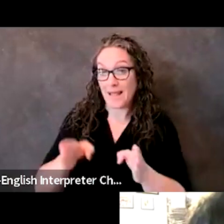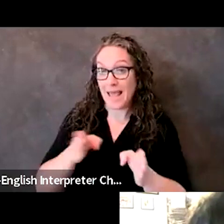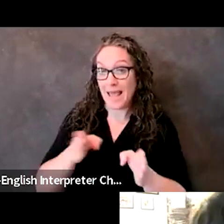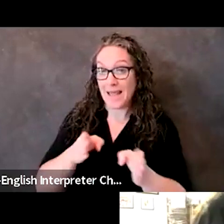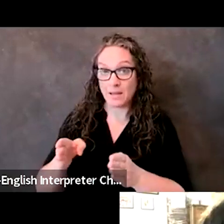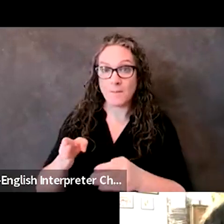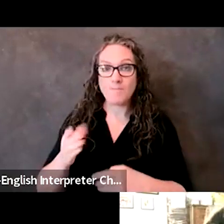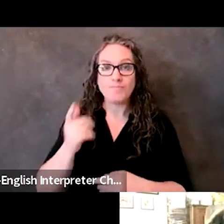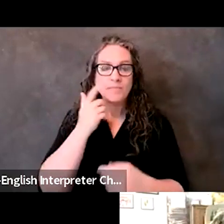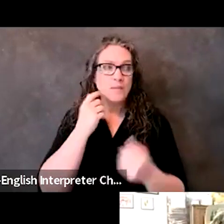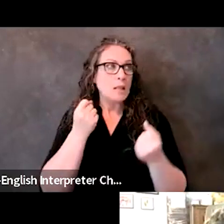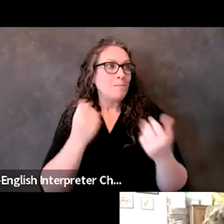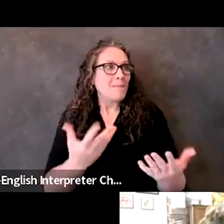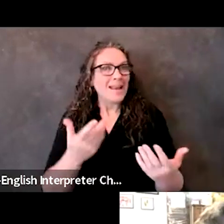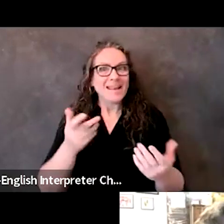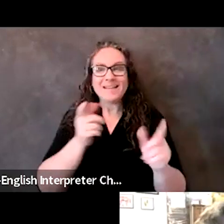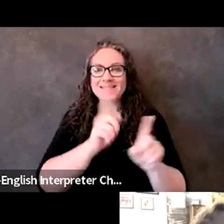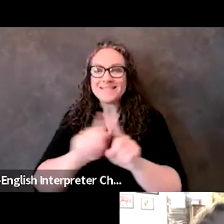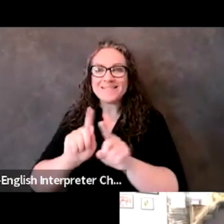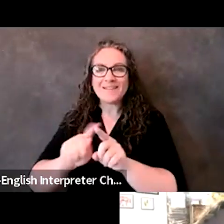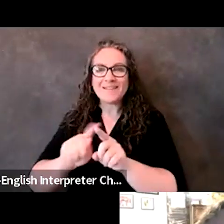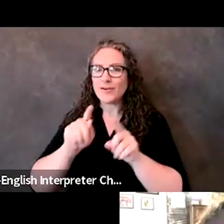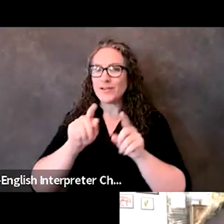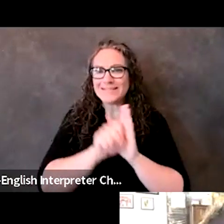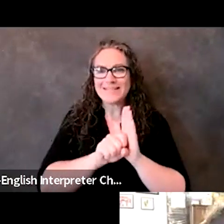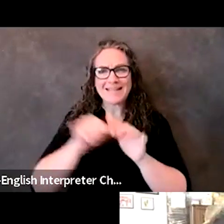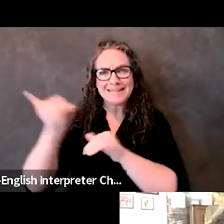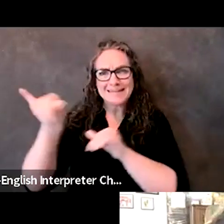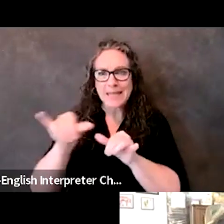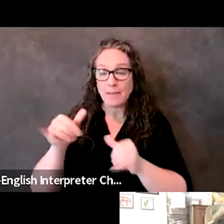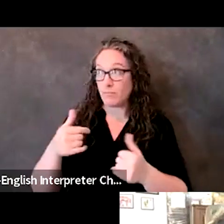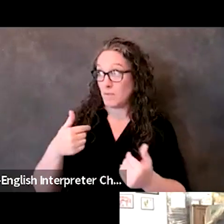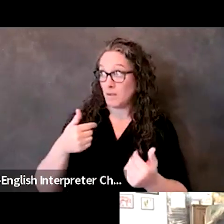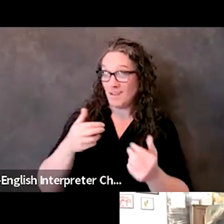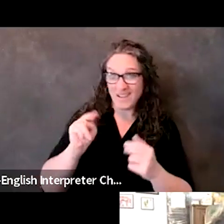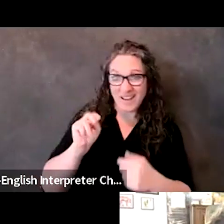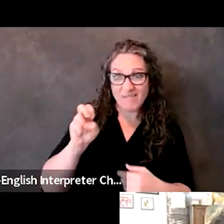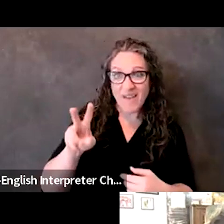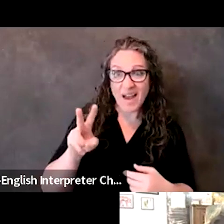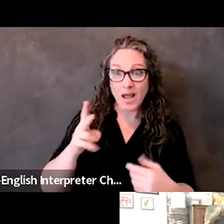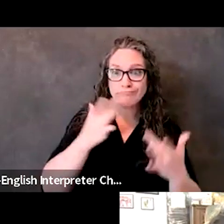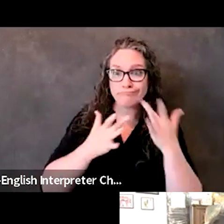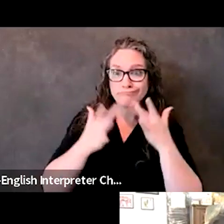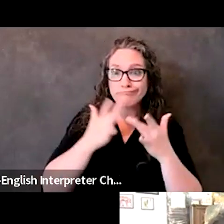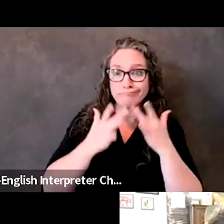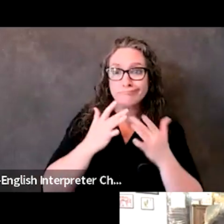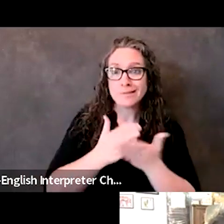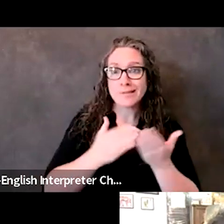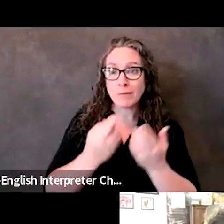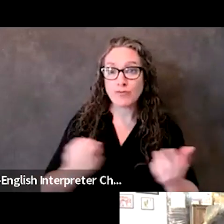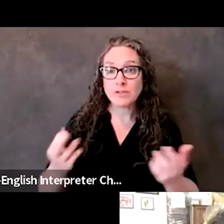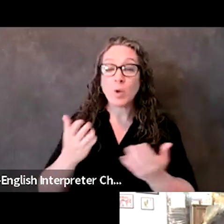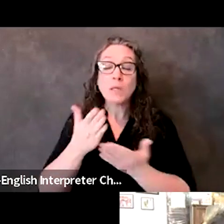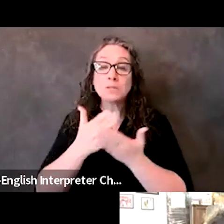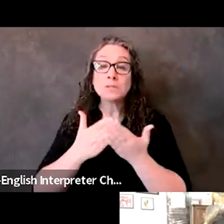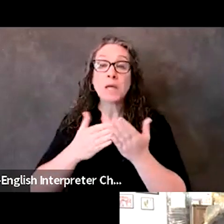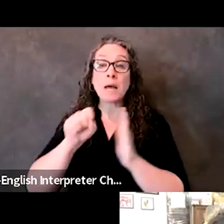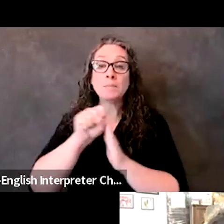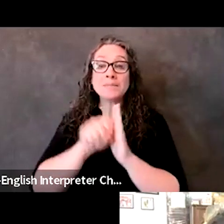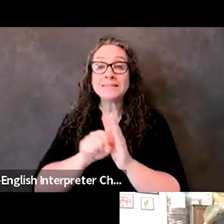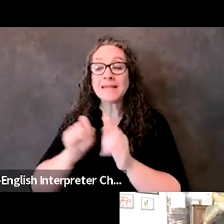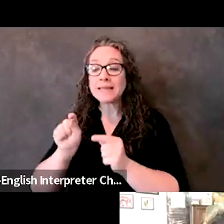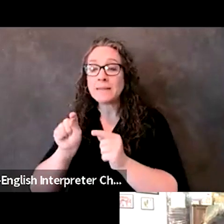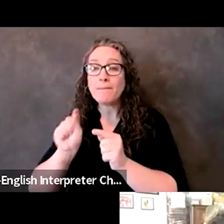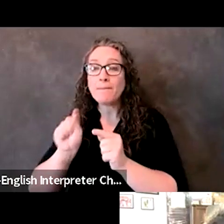my role in frontier states, know, Nevada is not overly resourced, you know, like some of our sister states are, but that doesn't mean